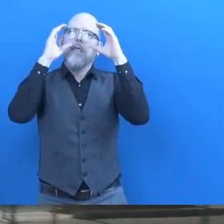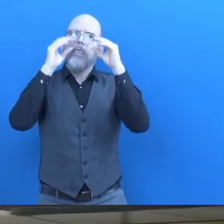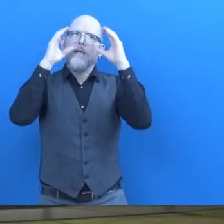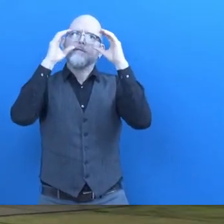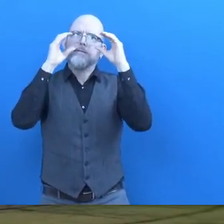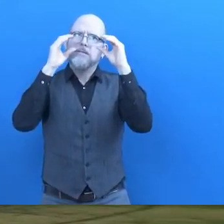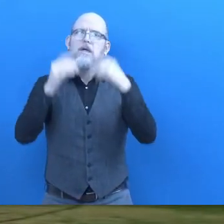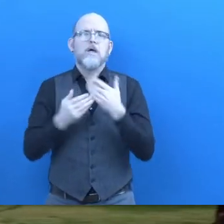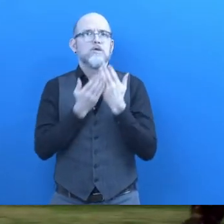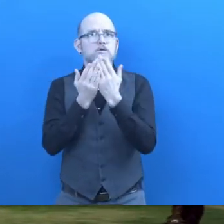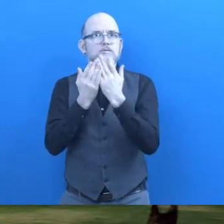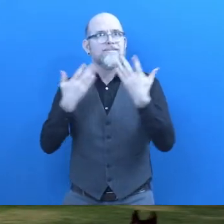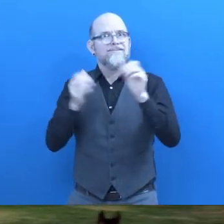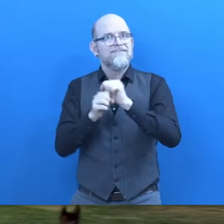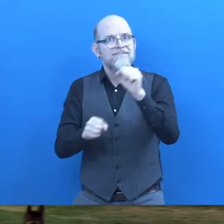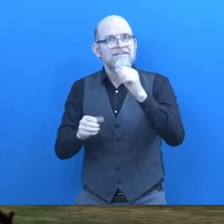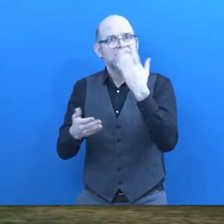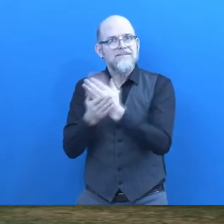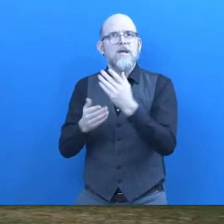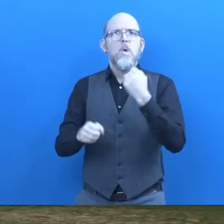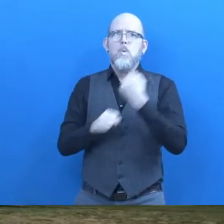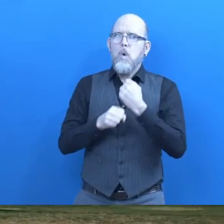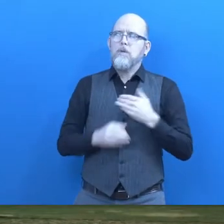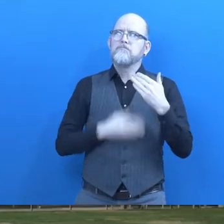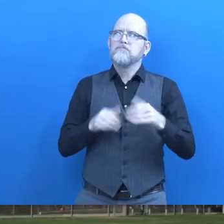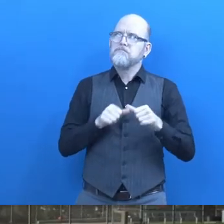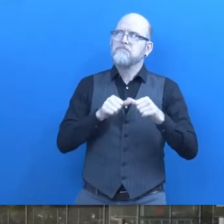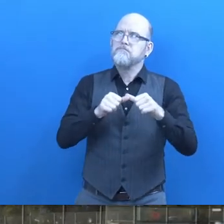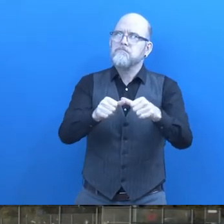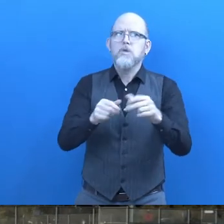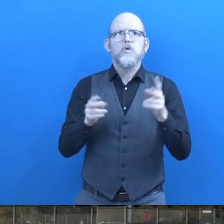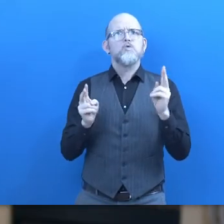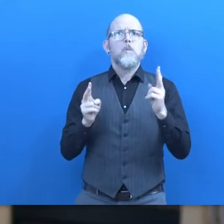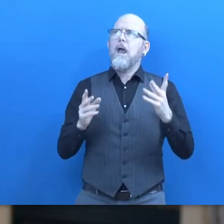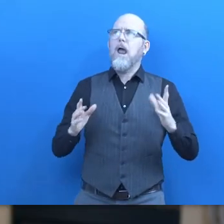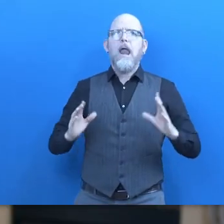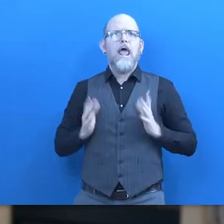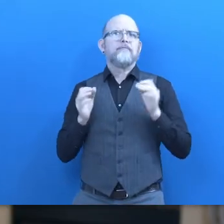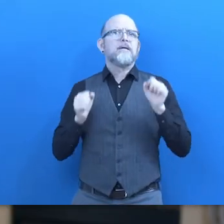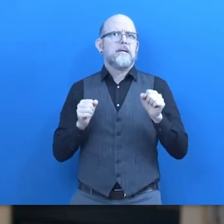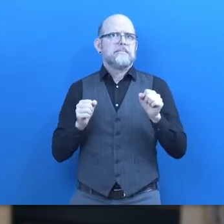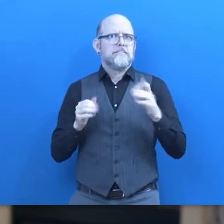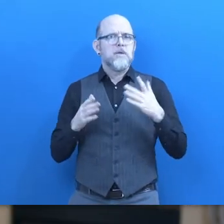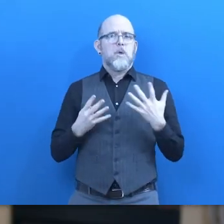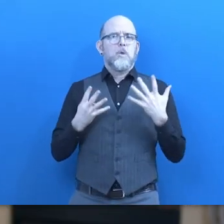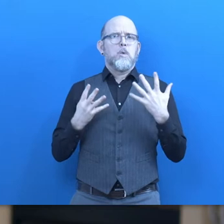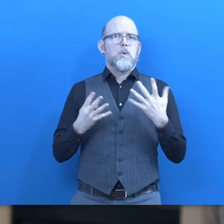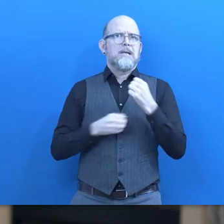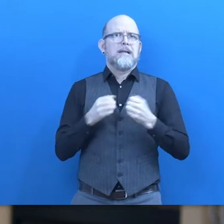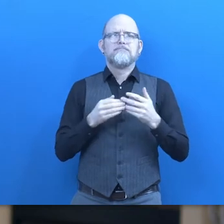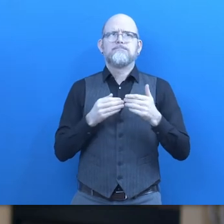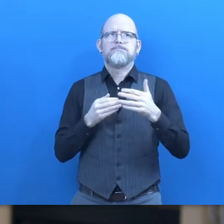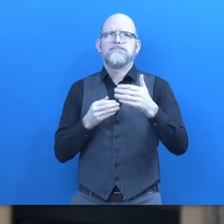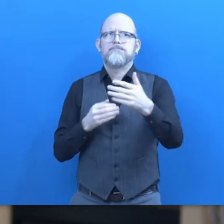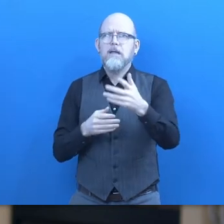and live a fairly normal life so after nine years technology became more